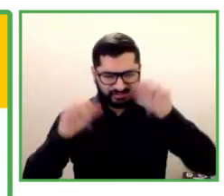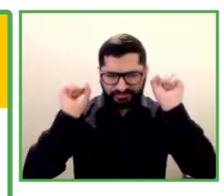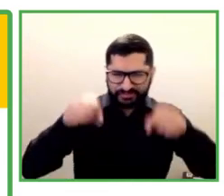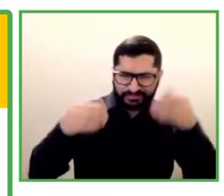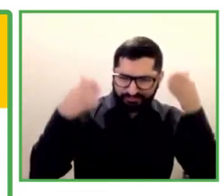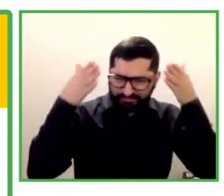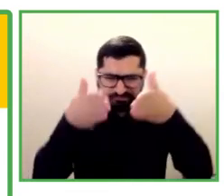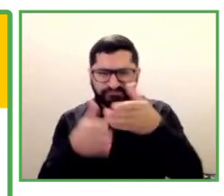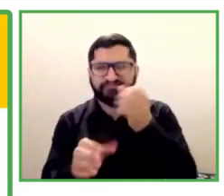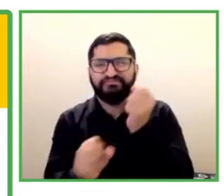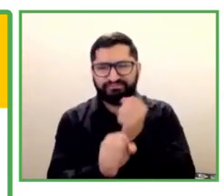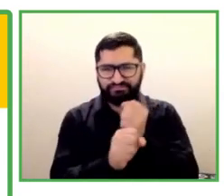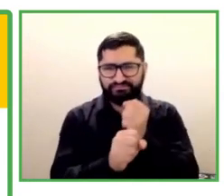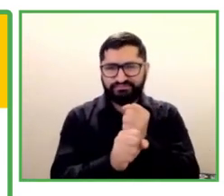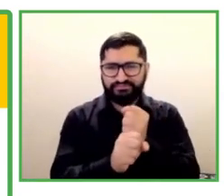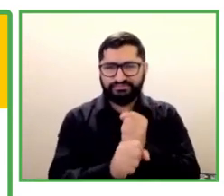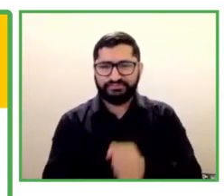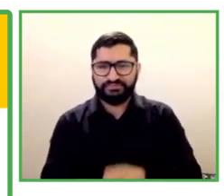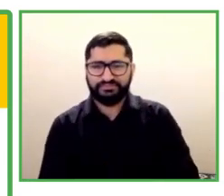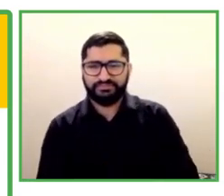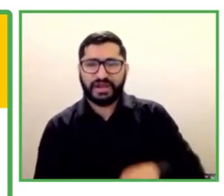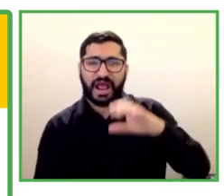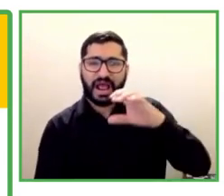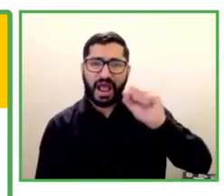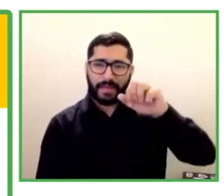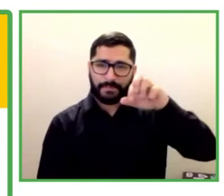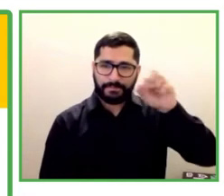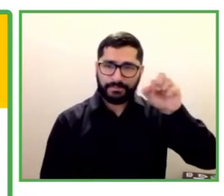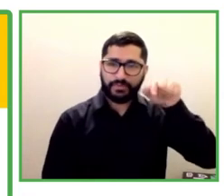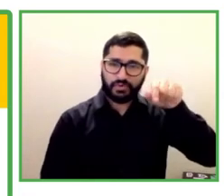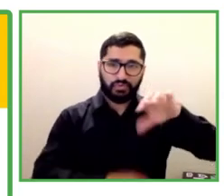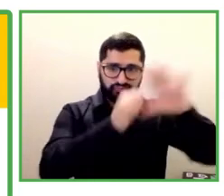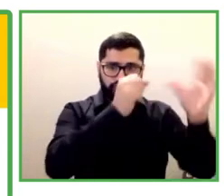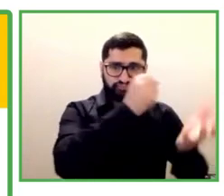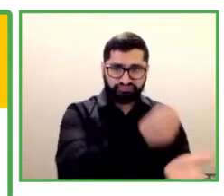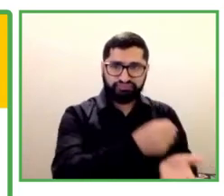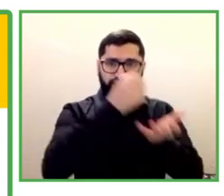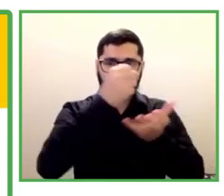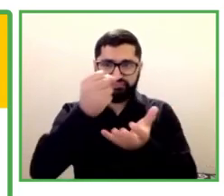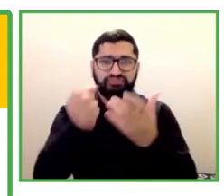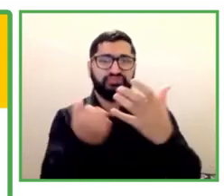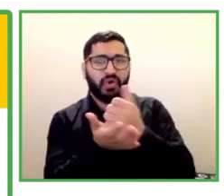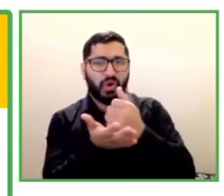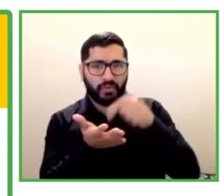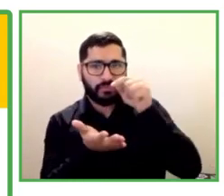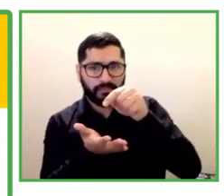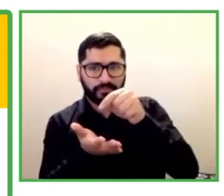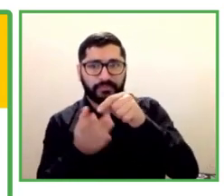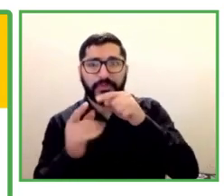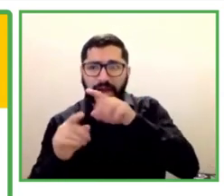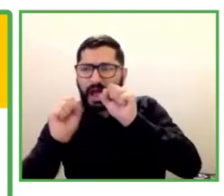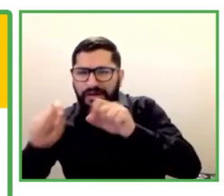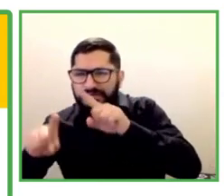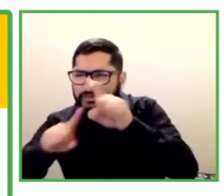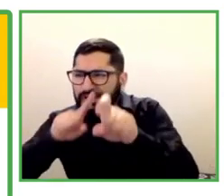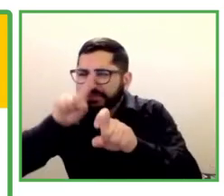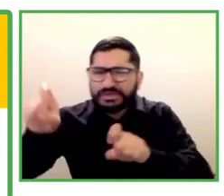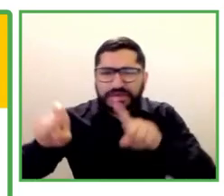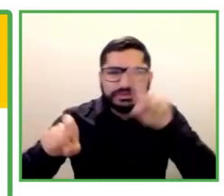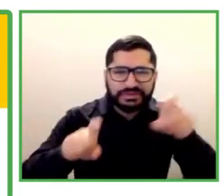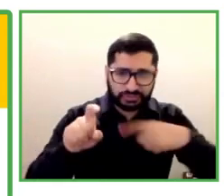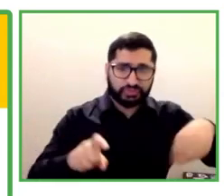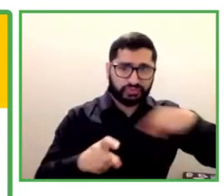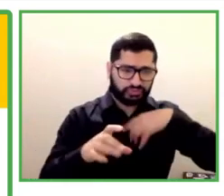My journey begins. I'm Anand Shankaran 2.0 from now, especially when he looks around him in COVID